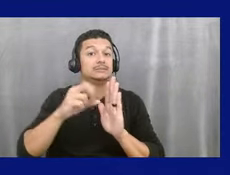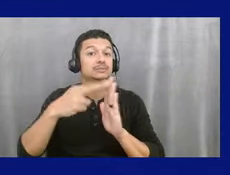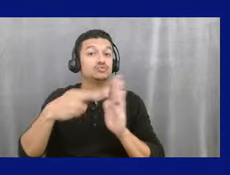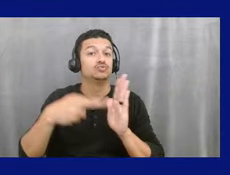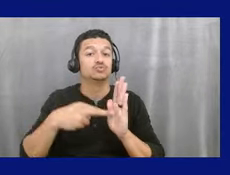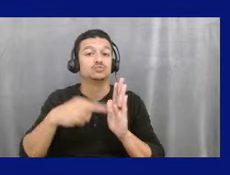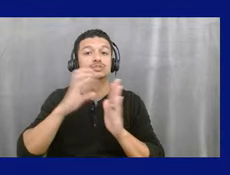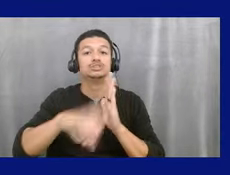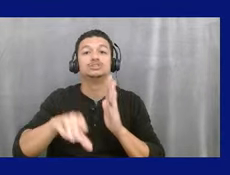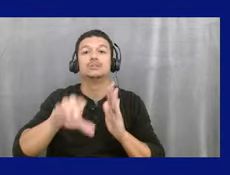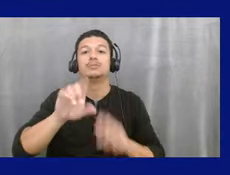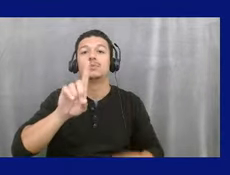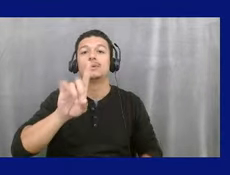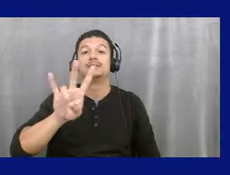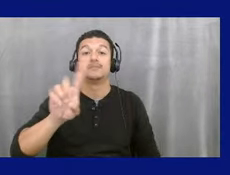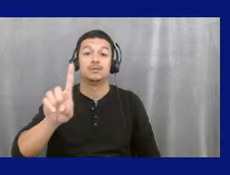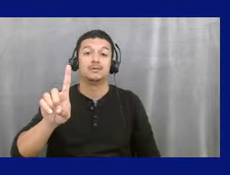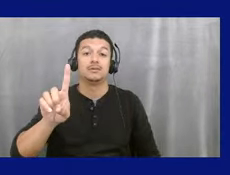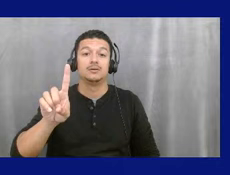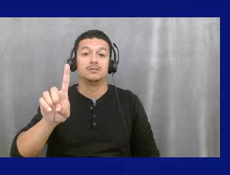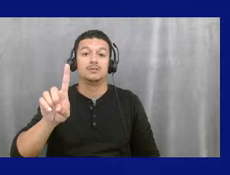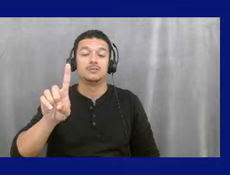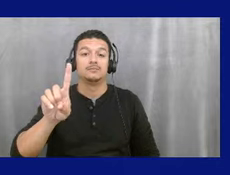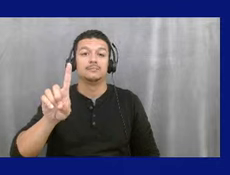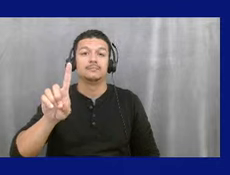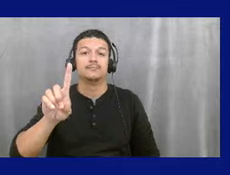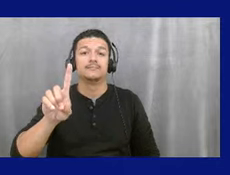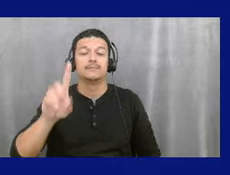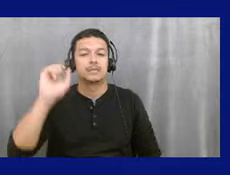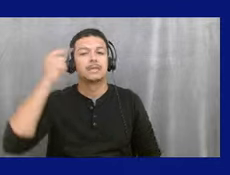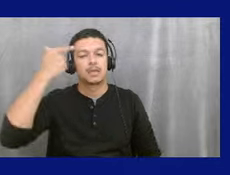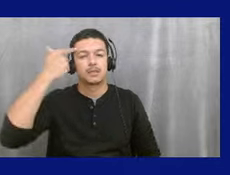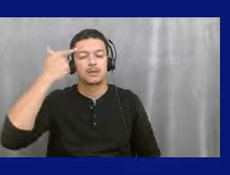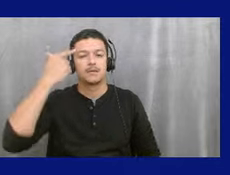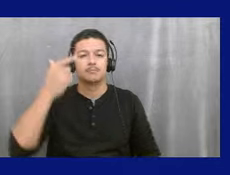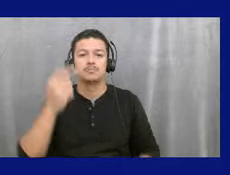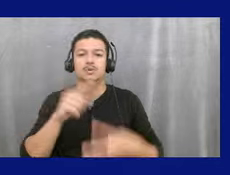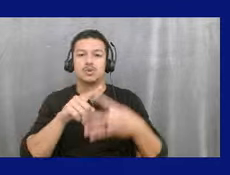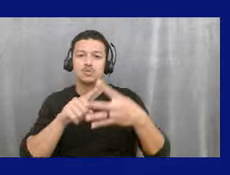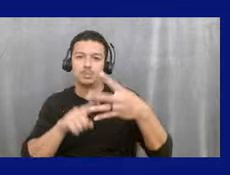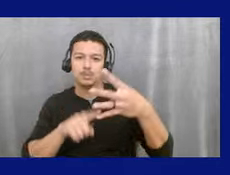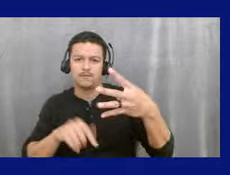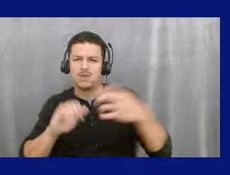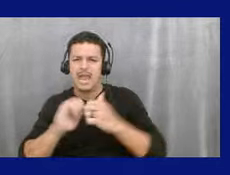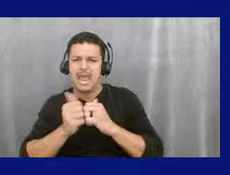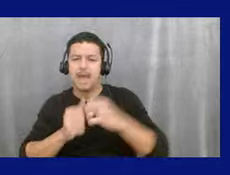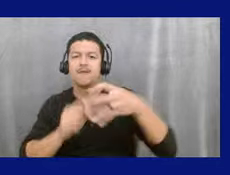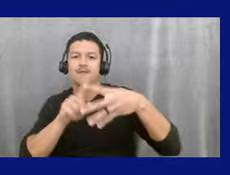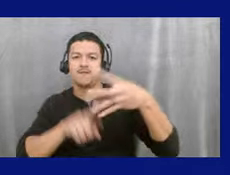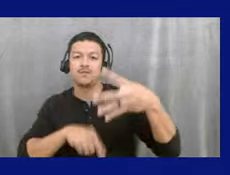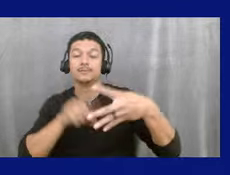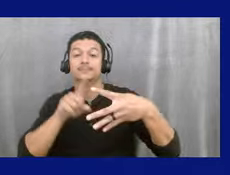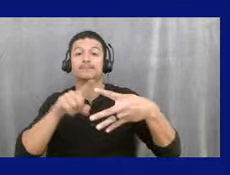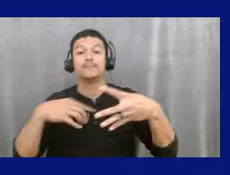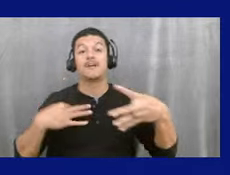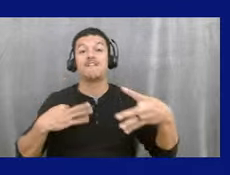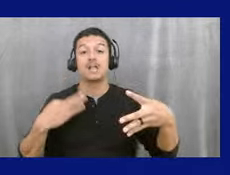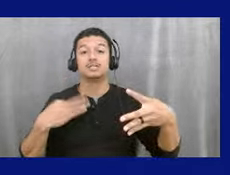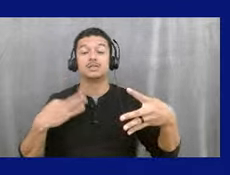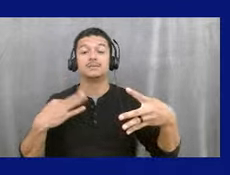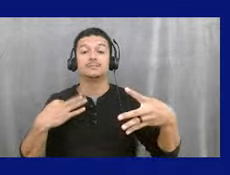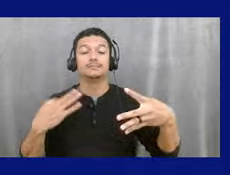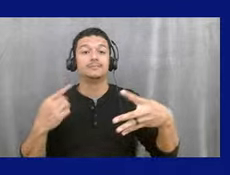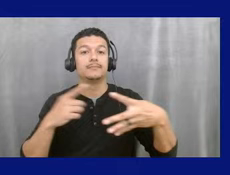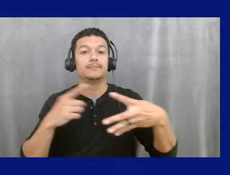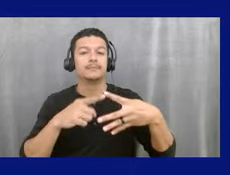And there are primarily four different types of annexation methods. Uh, the first is voluntary, and this is the most